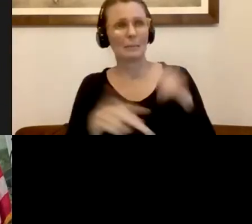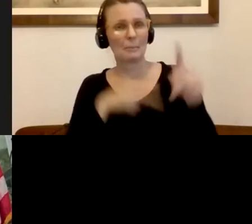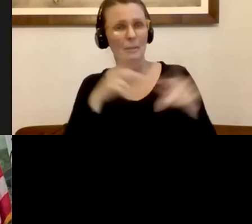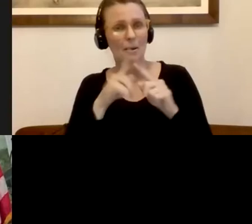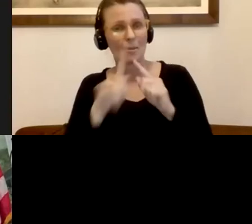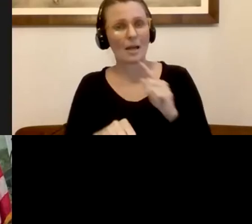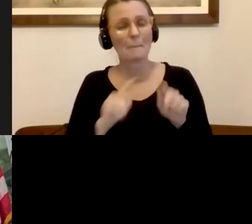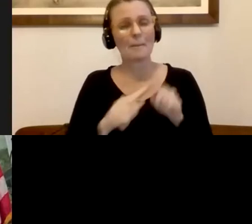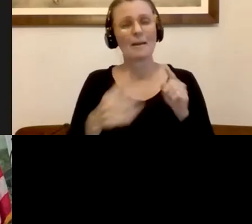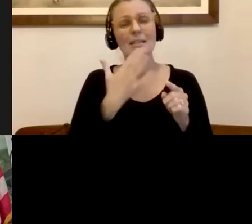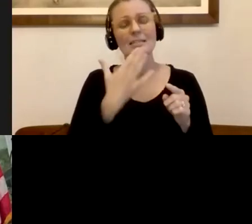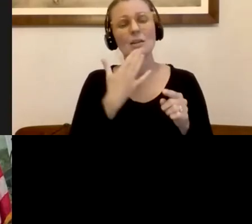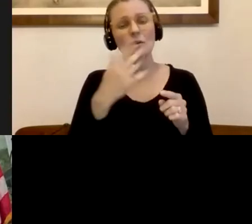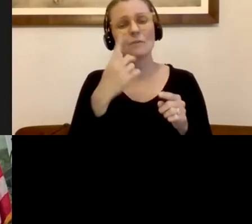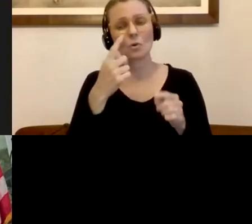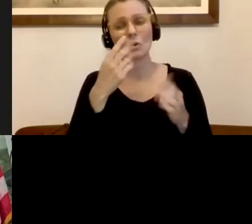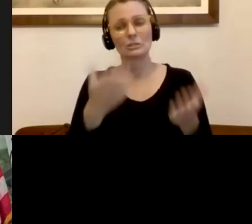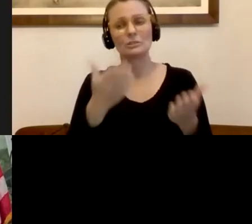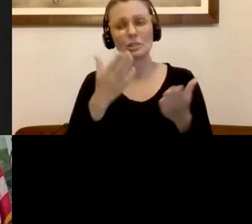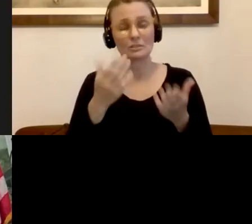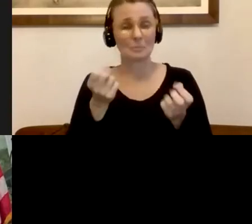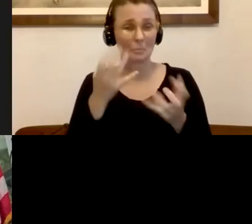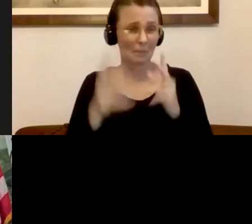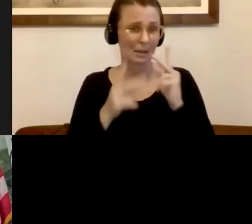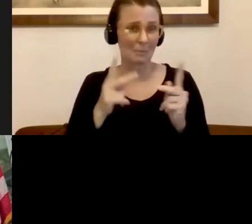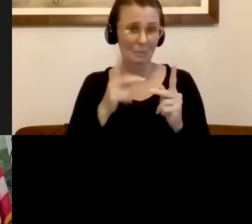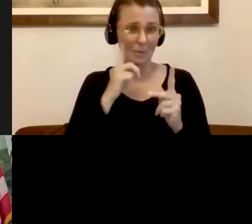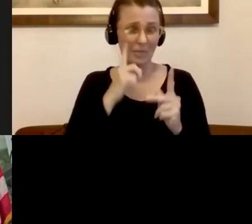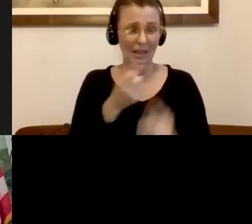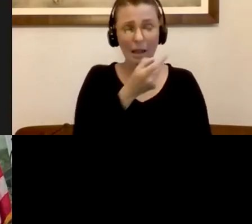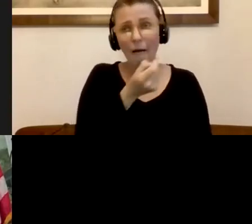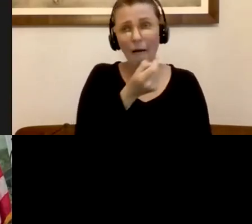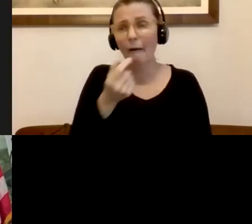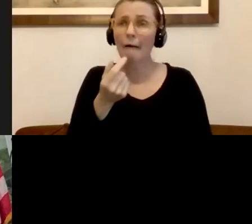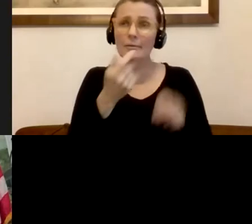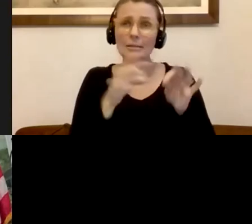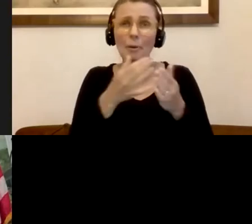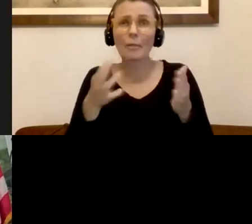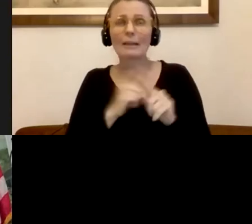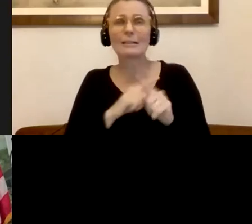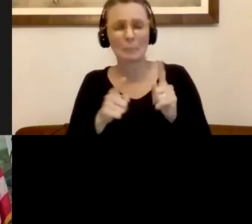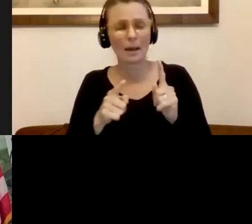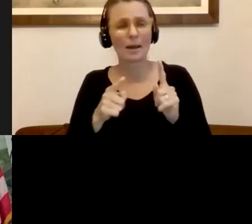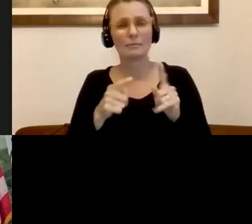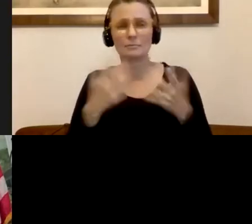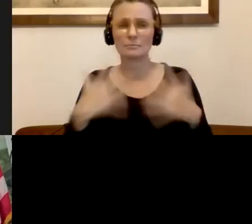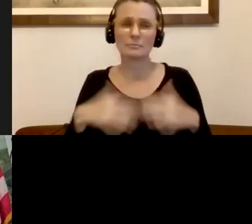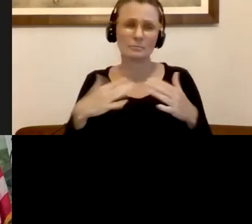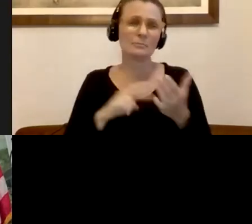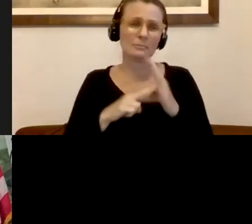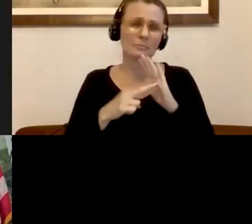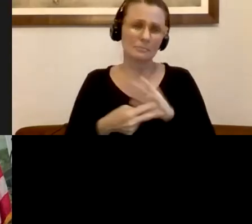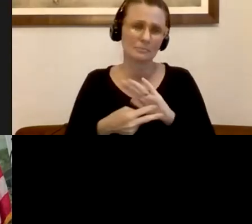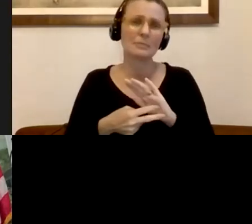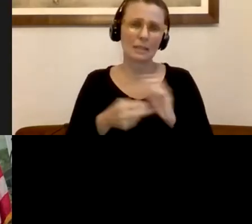for suggesting what many of us might think are little things, but really mean a lot to, to our, uh, senior